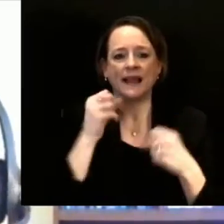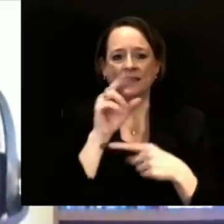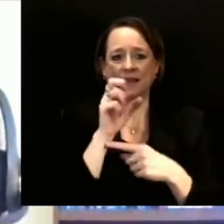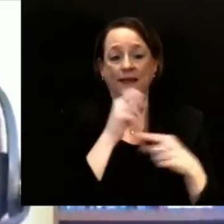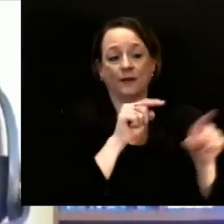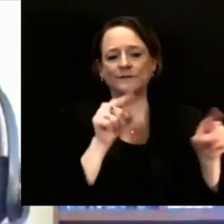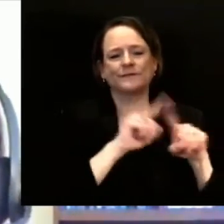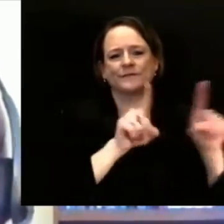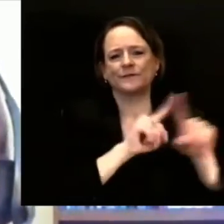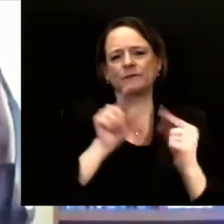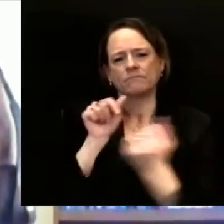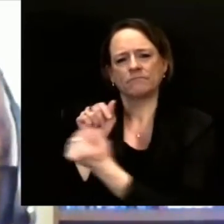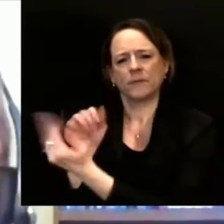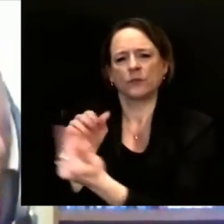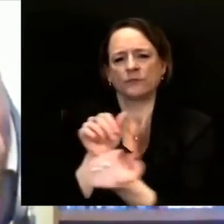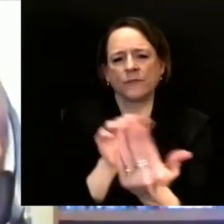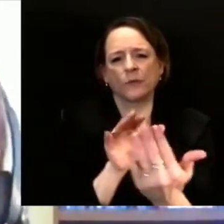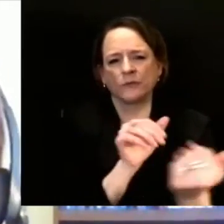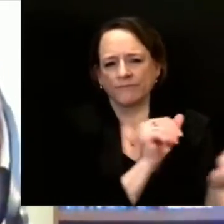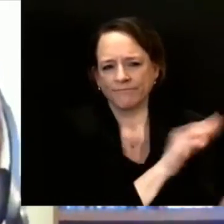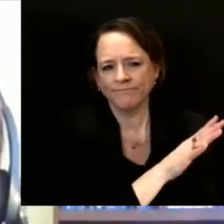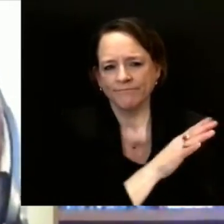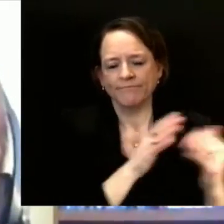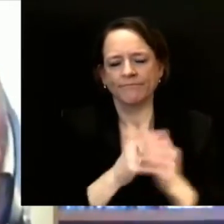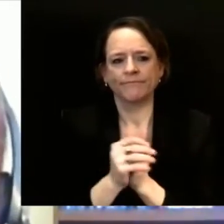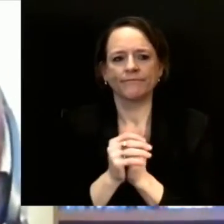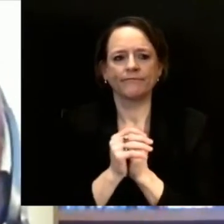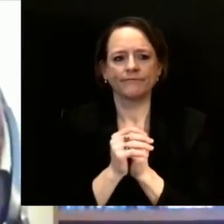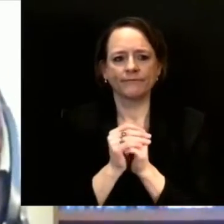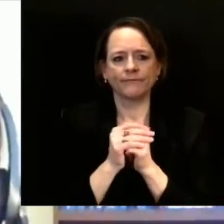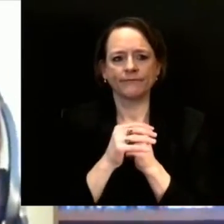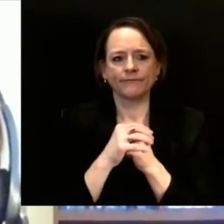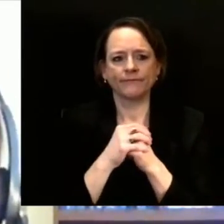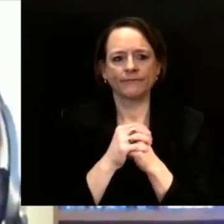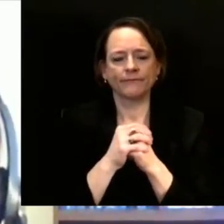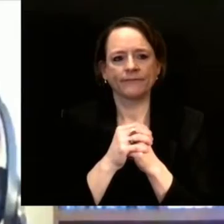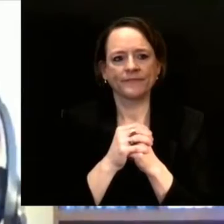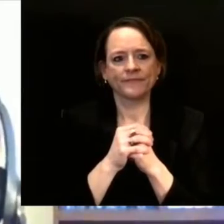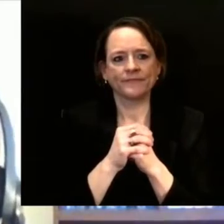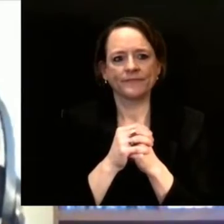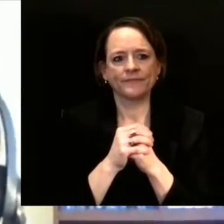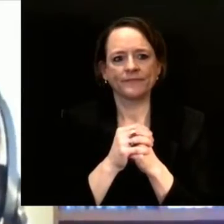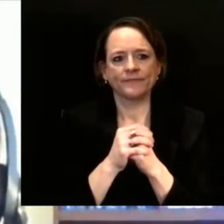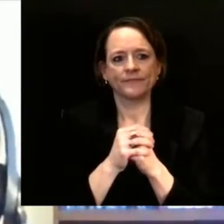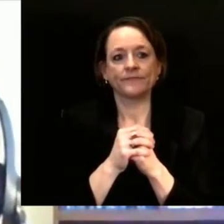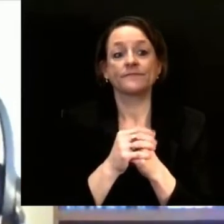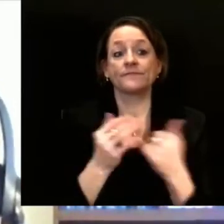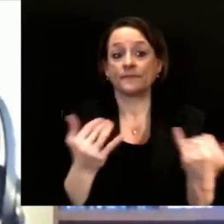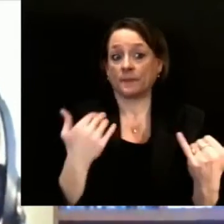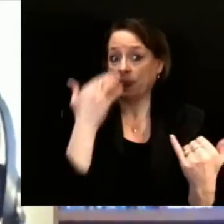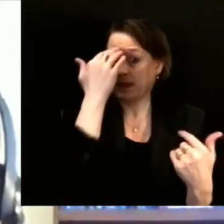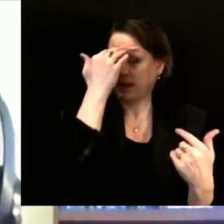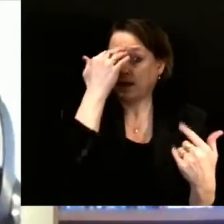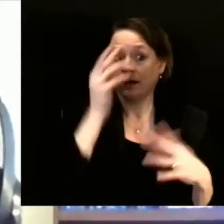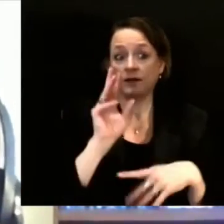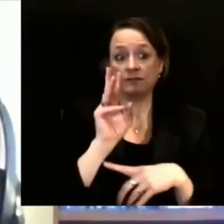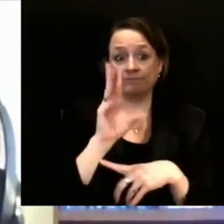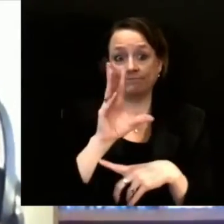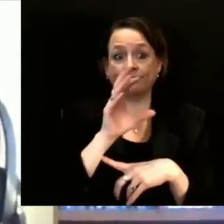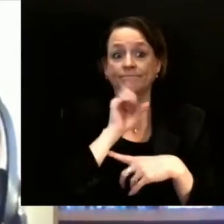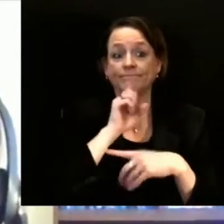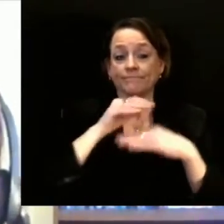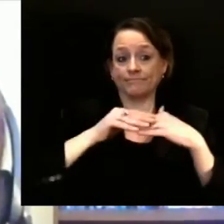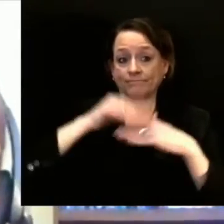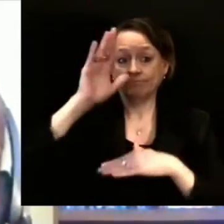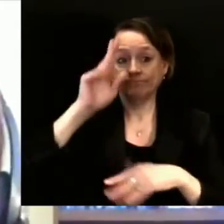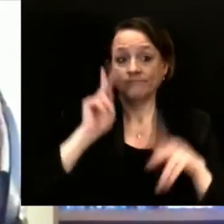week because this is a big population and people are eager to get moving forward. So we know some people